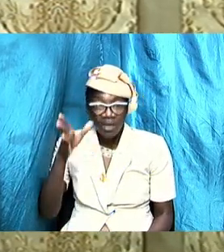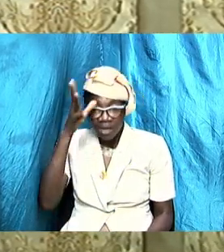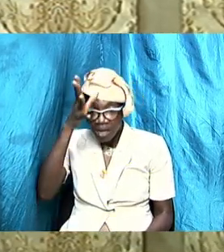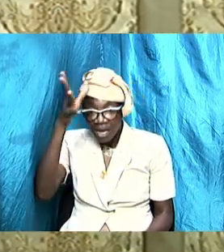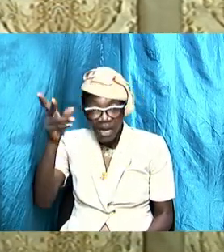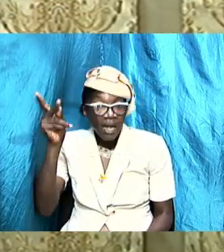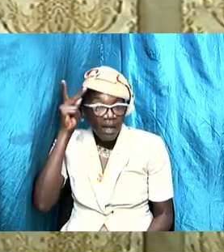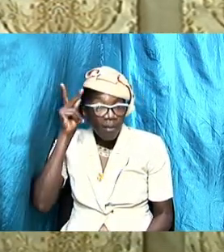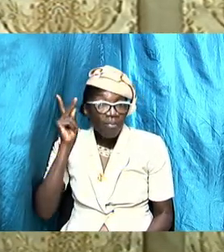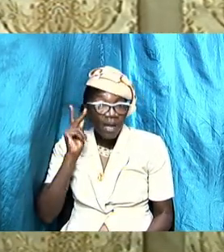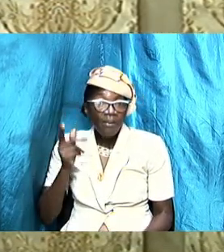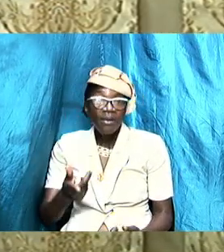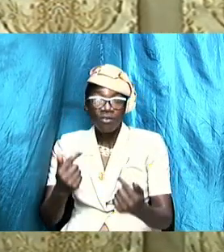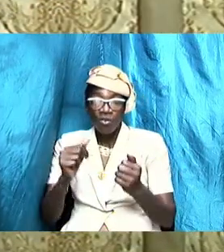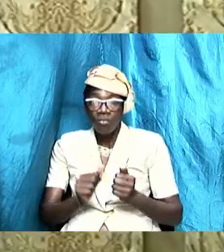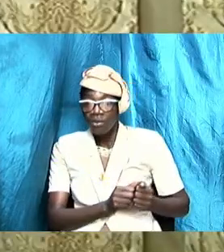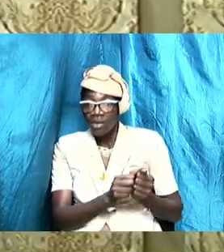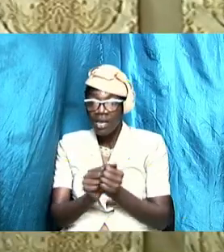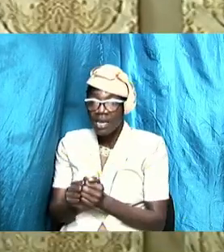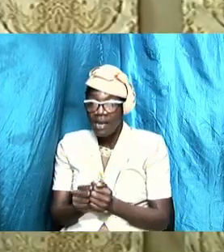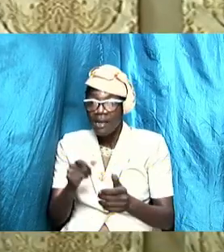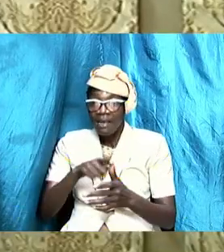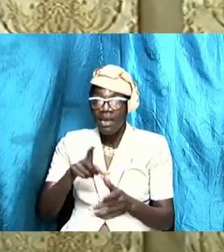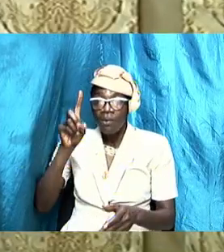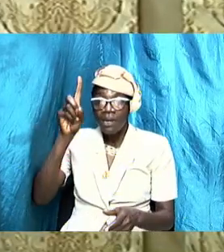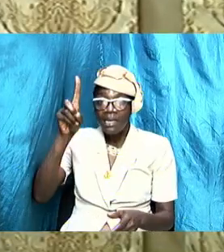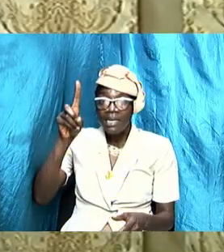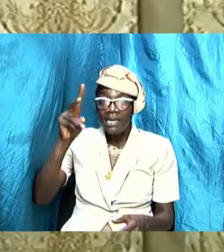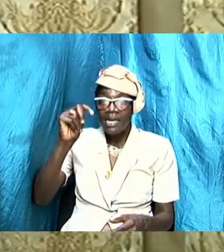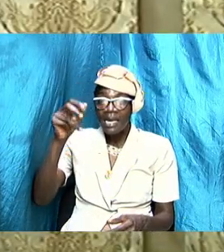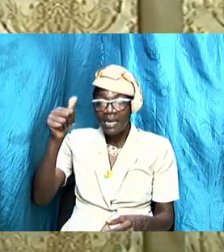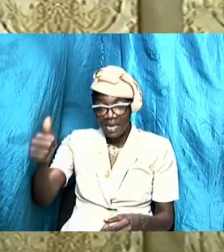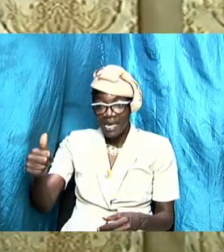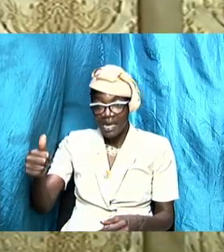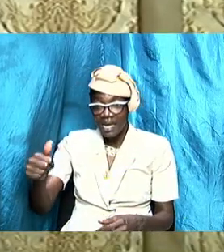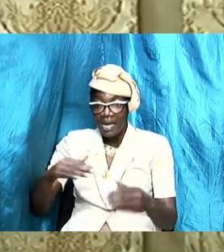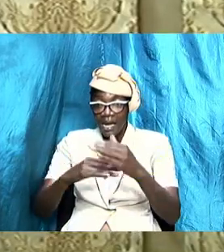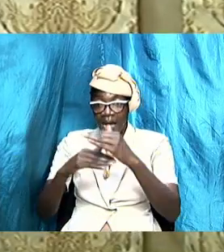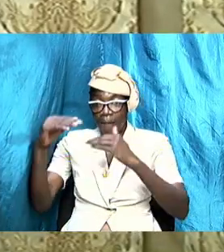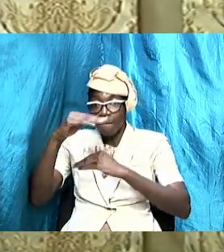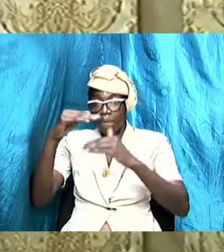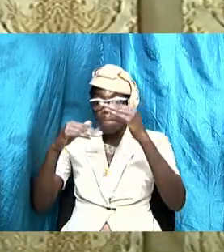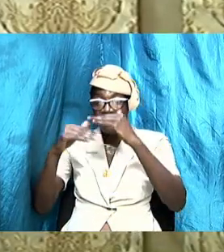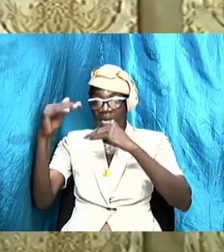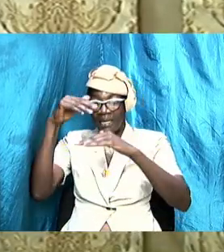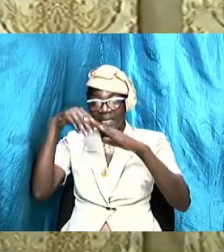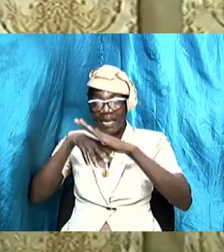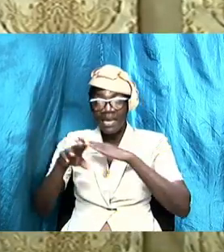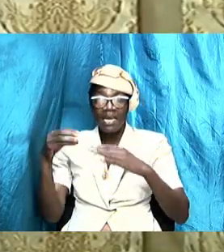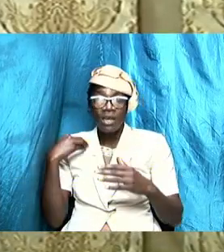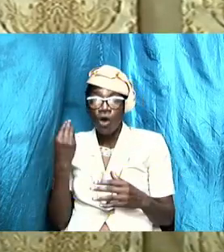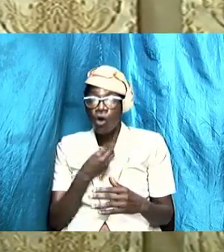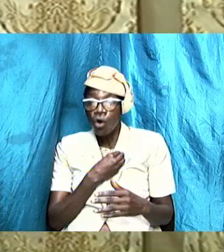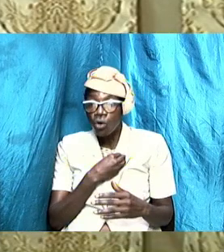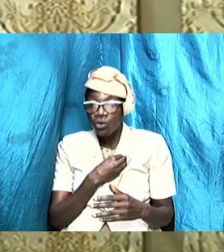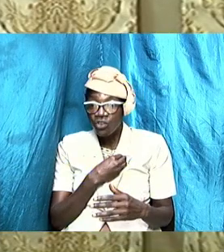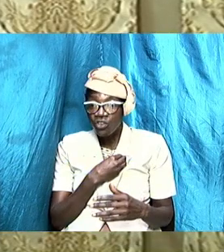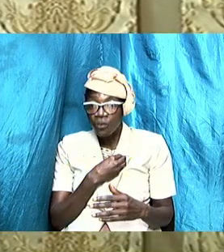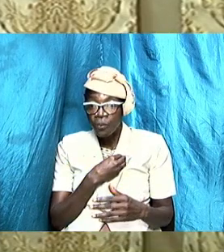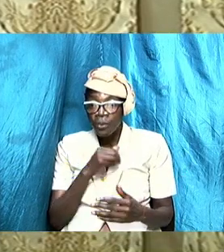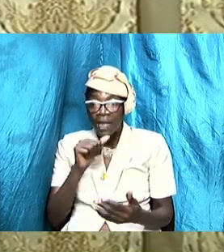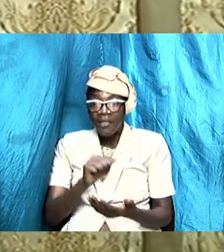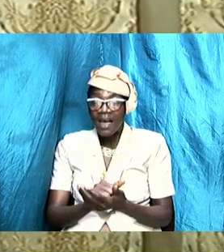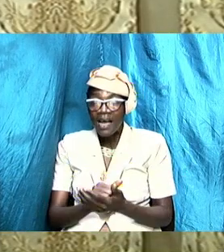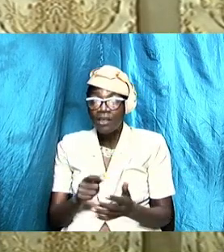shoot into our DNA and when we came built into us is a particular DNA that determines the